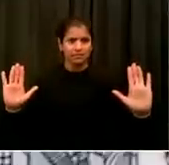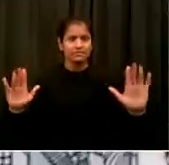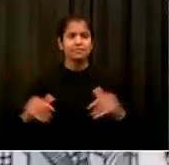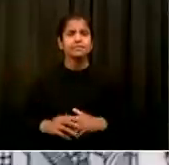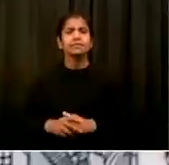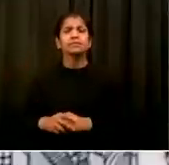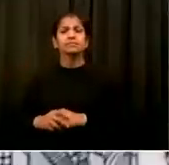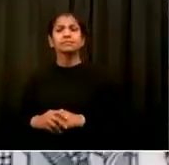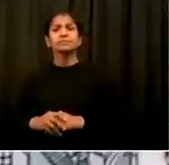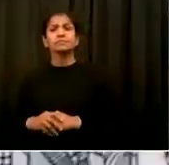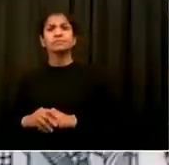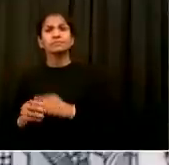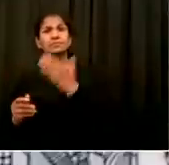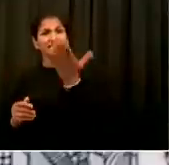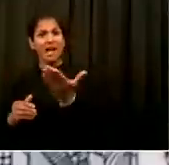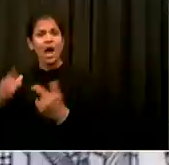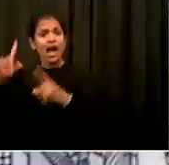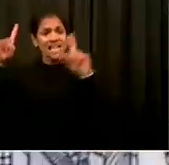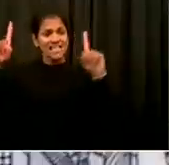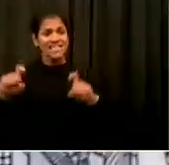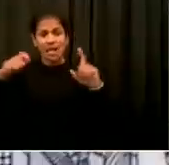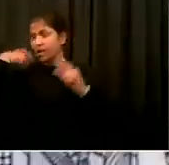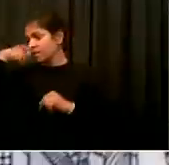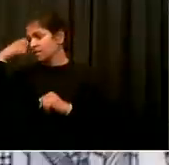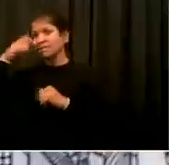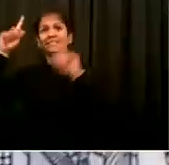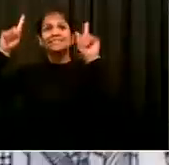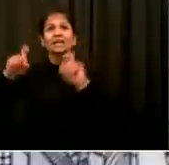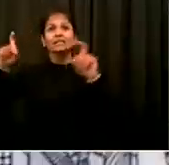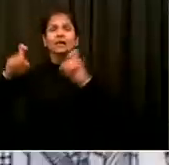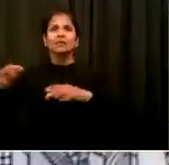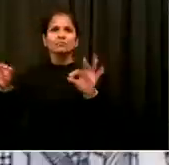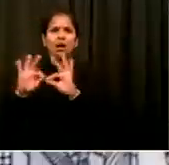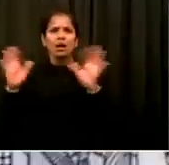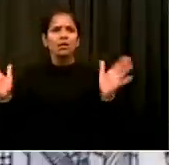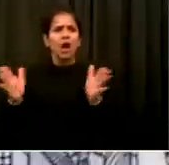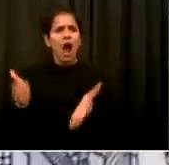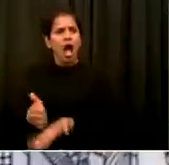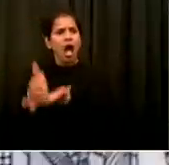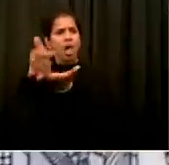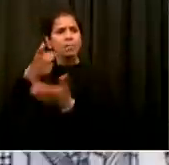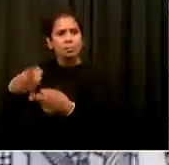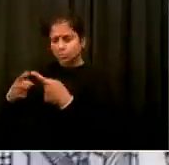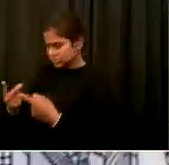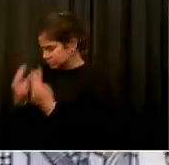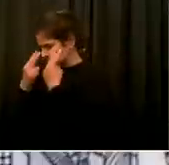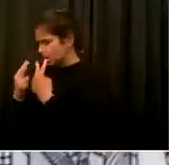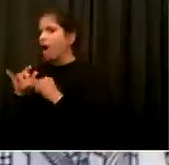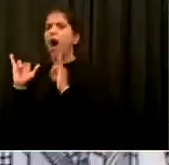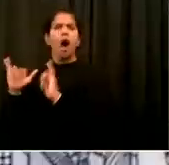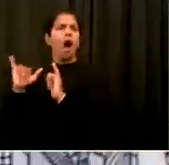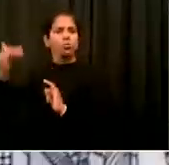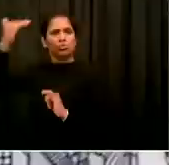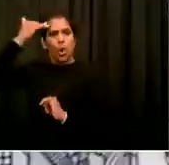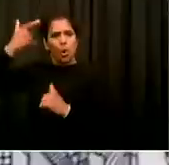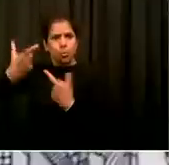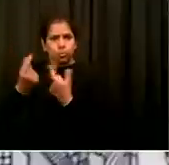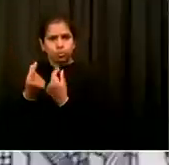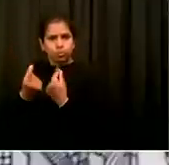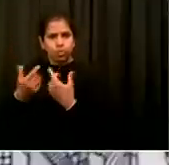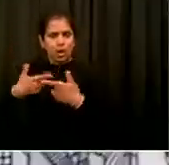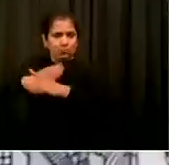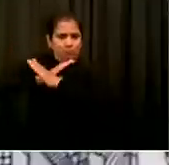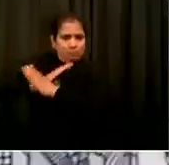the coronavirus, testing as the pathway to the day we have the vaccine and we overcome this disease once and for all. Now we need